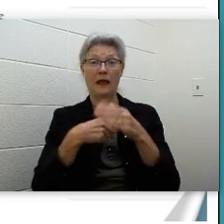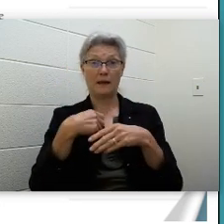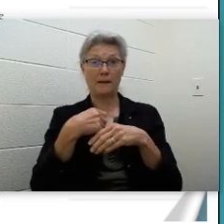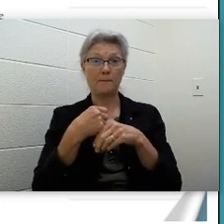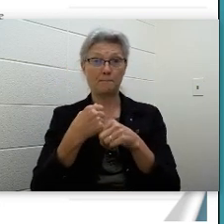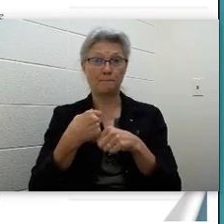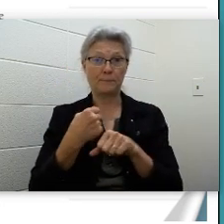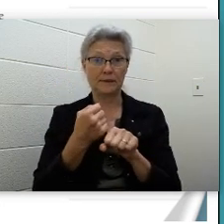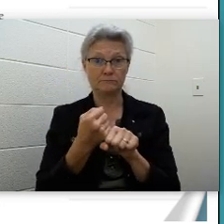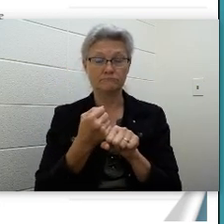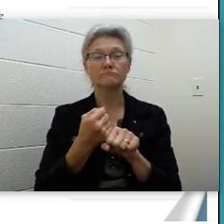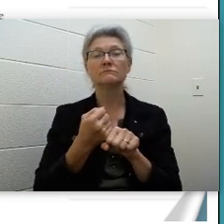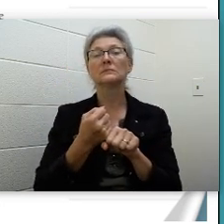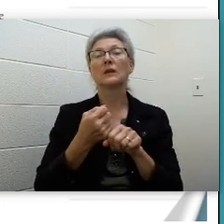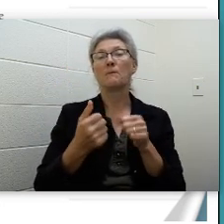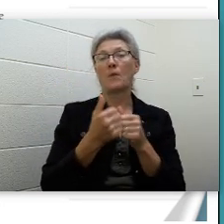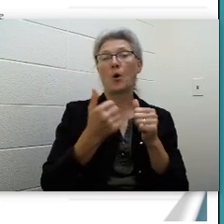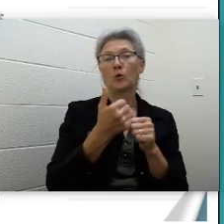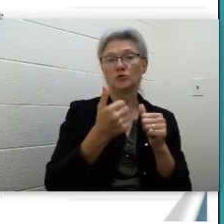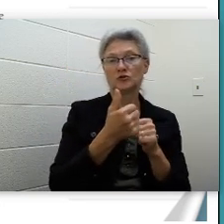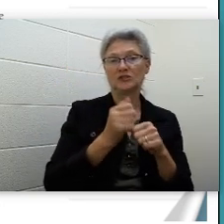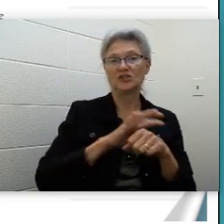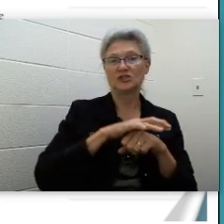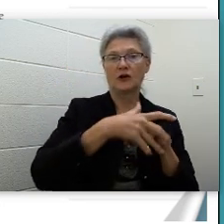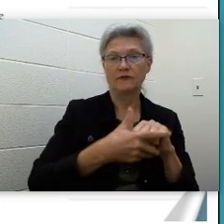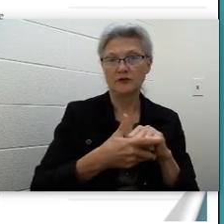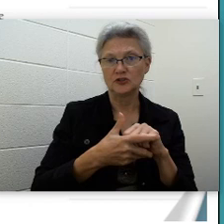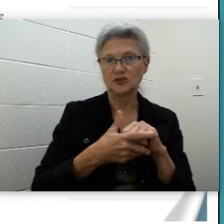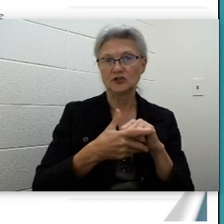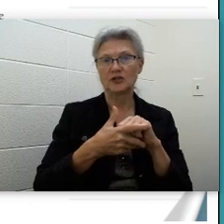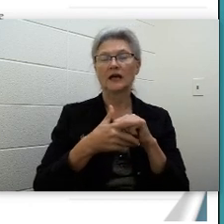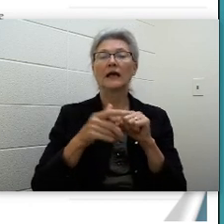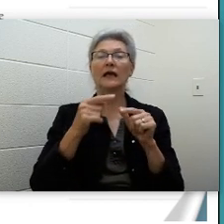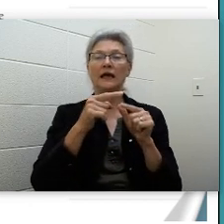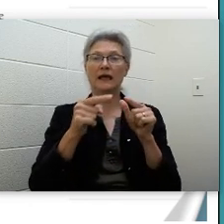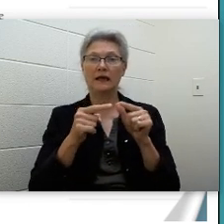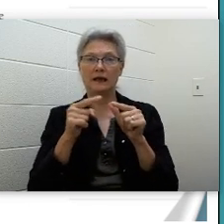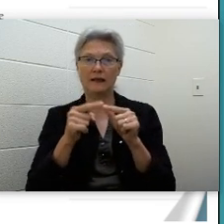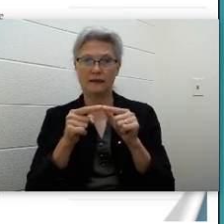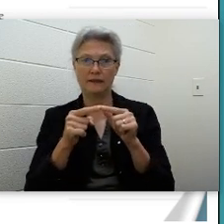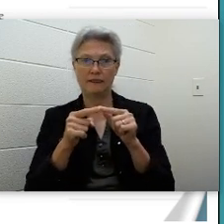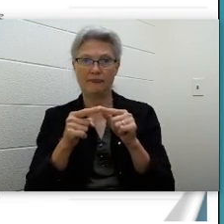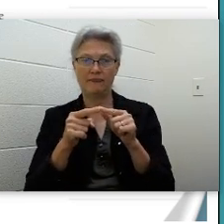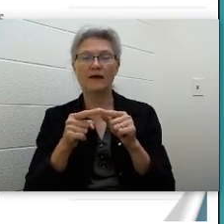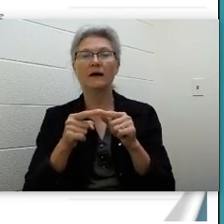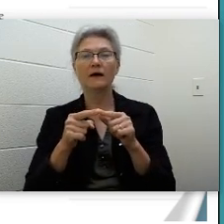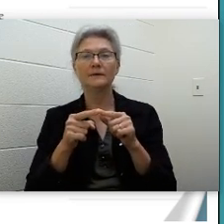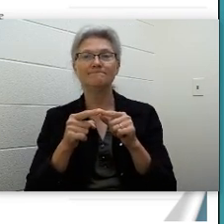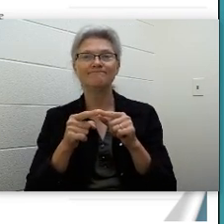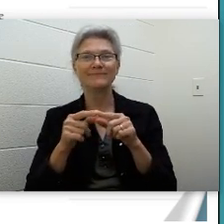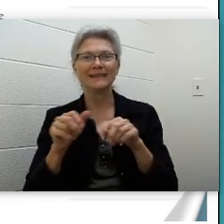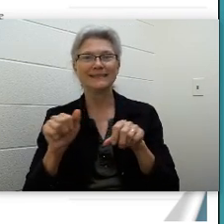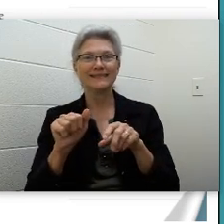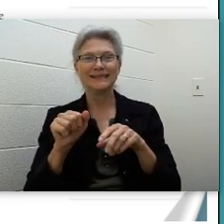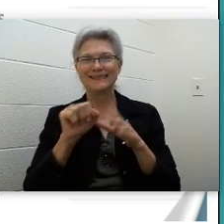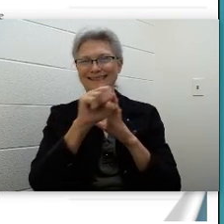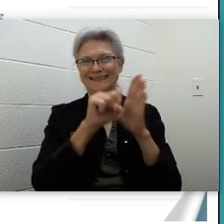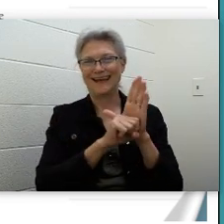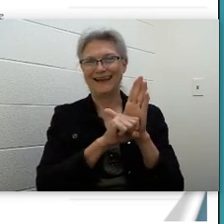the nation, has declined. The cause was pollution in the Puget Sound and coastal waters.